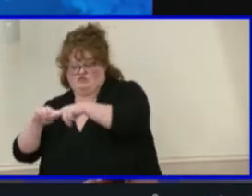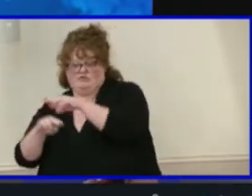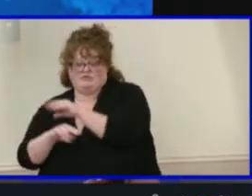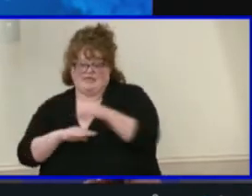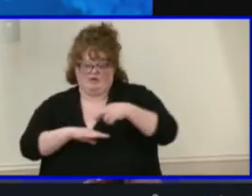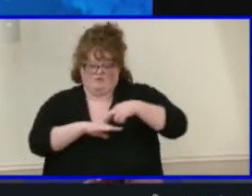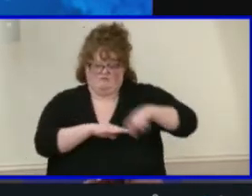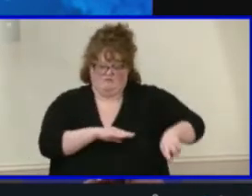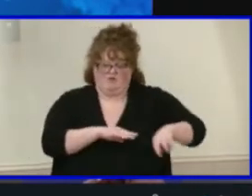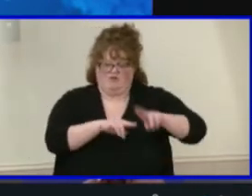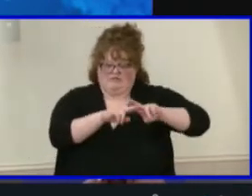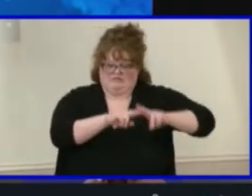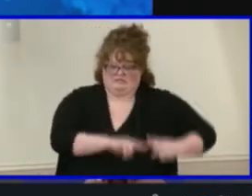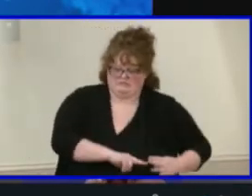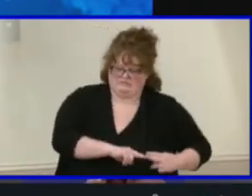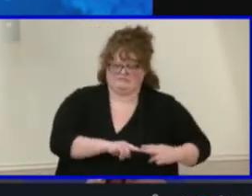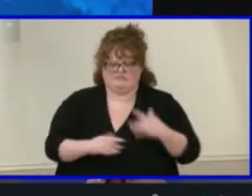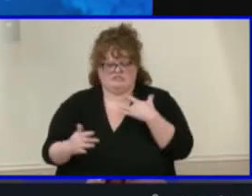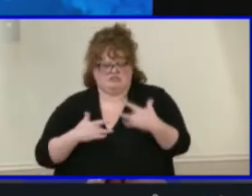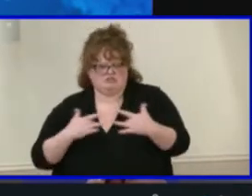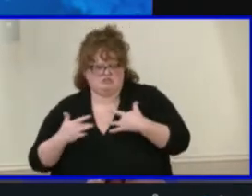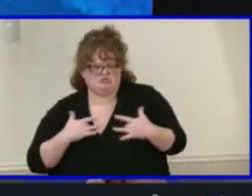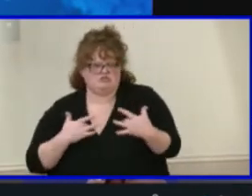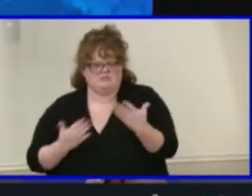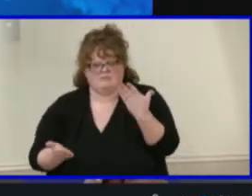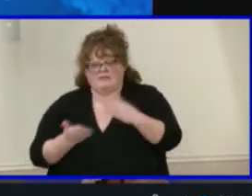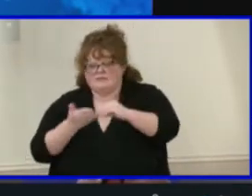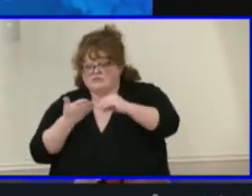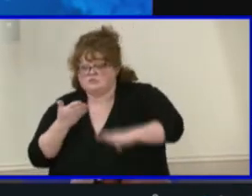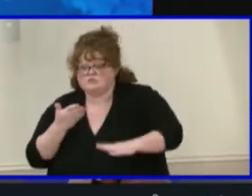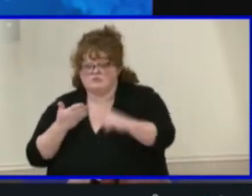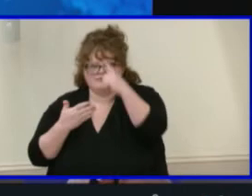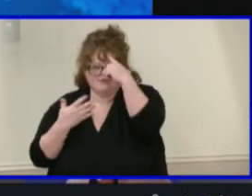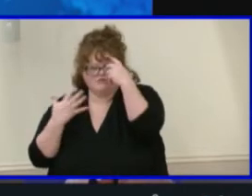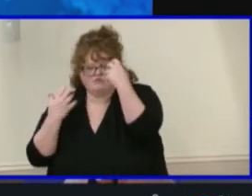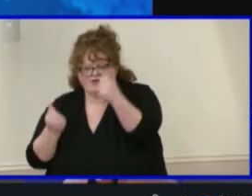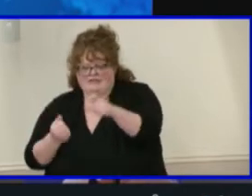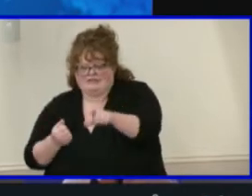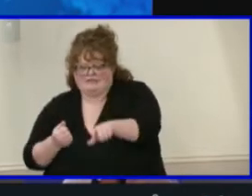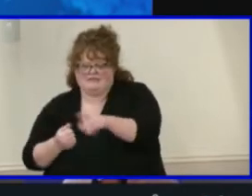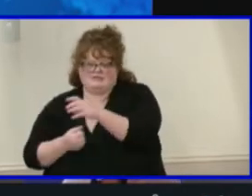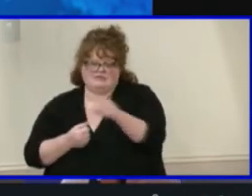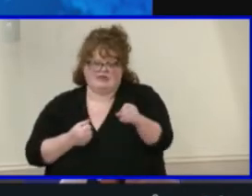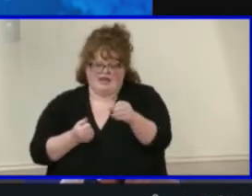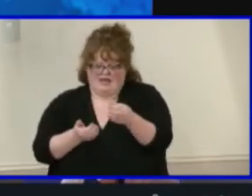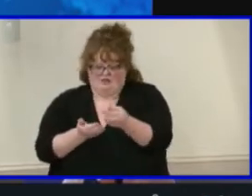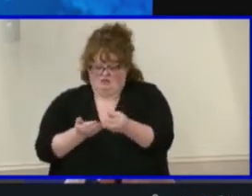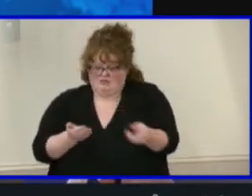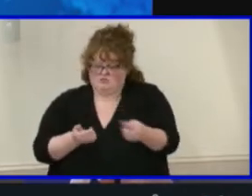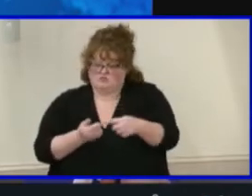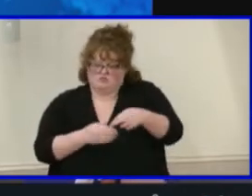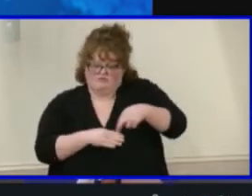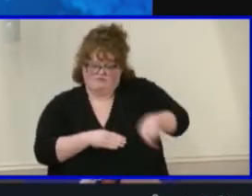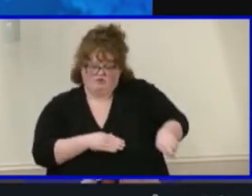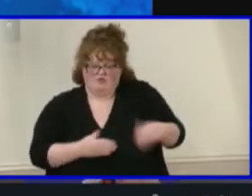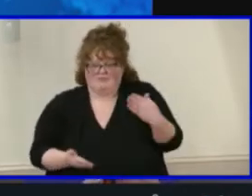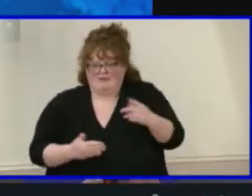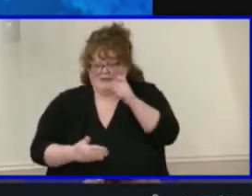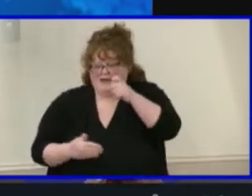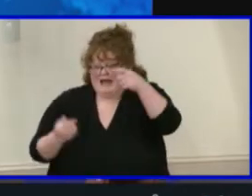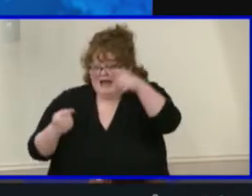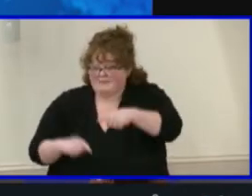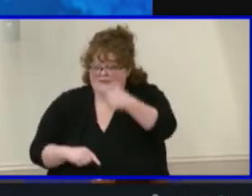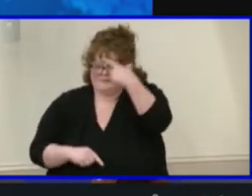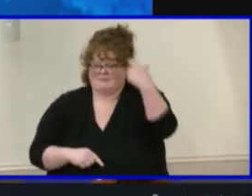concerning that our student mental health needs and resource referrals may not be occurring with a decrease in face-to-face